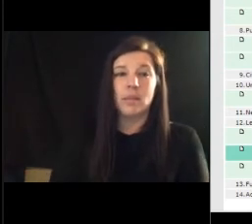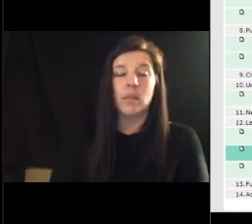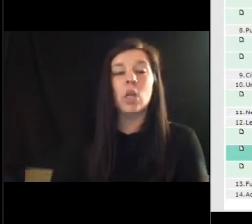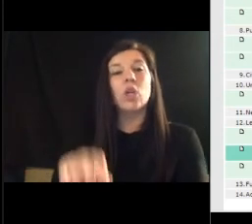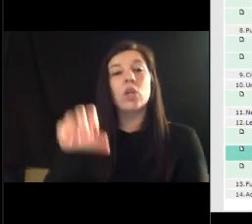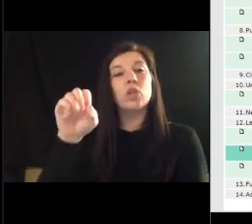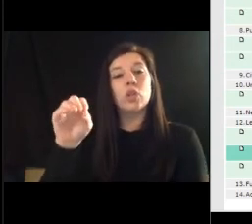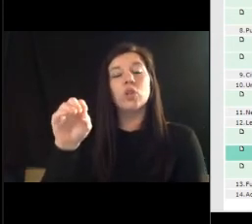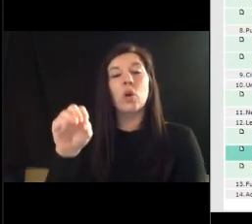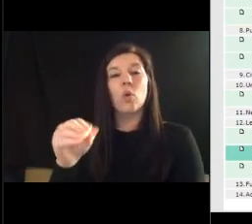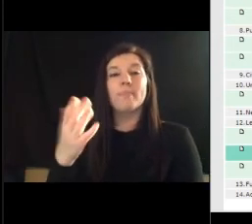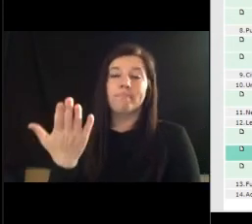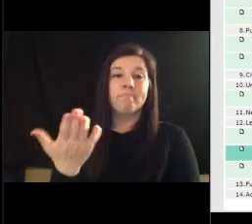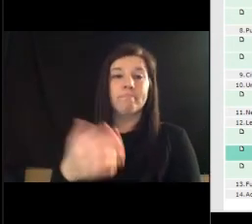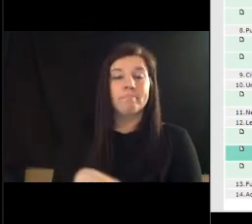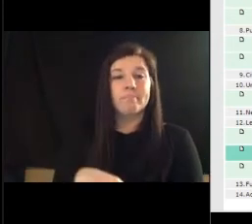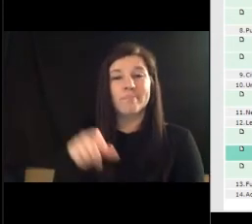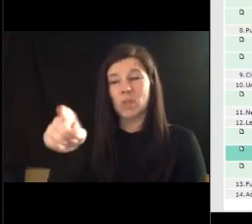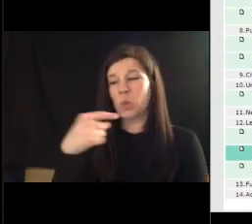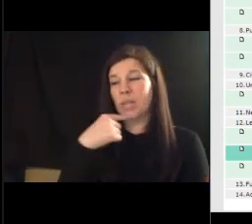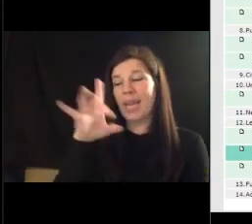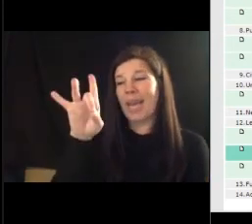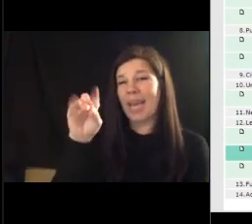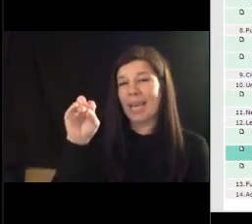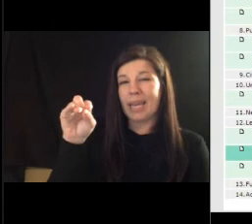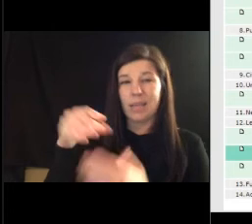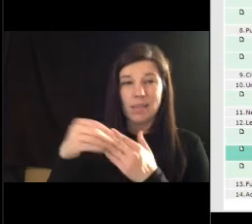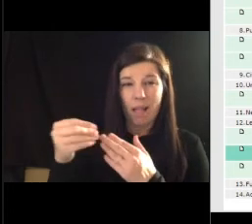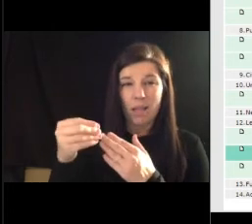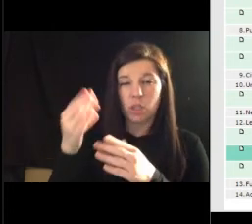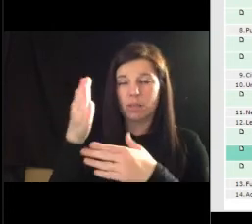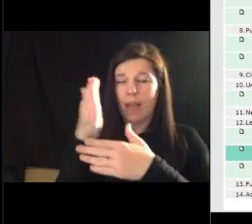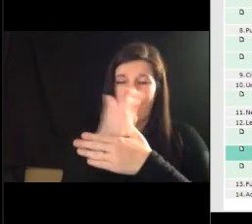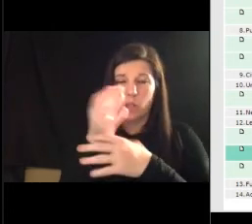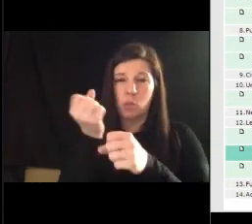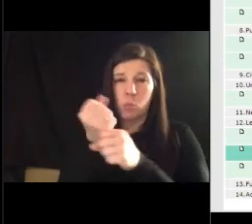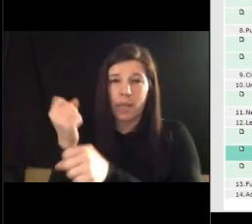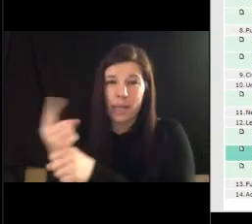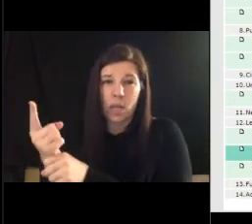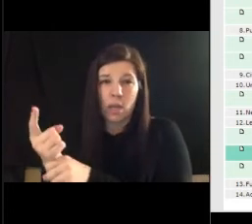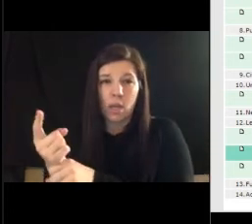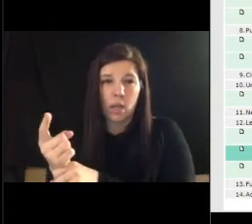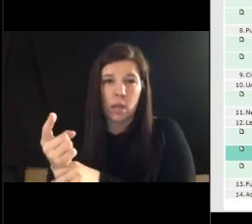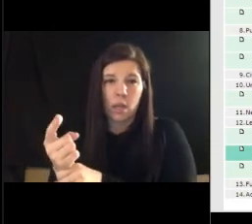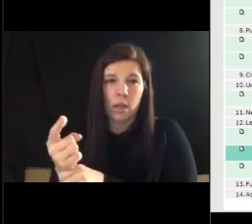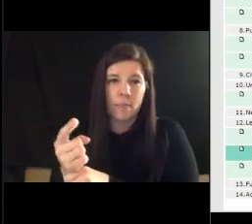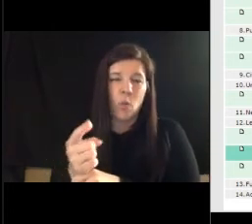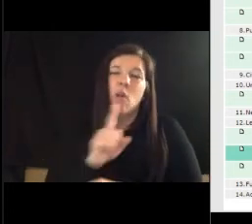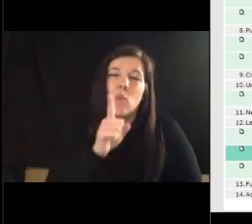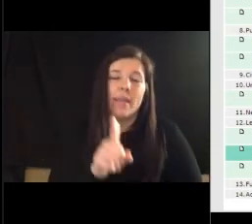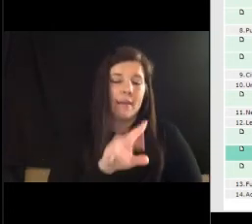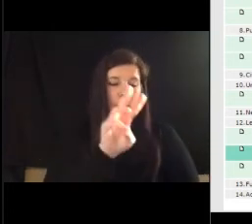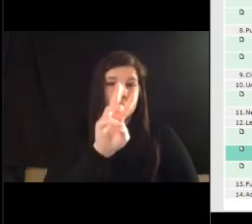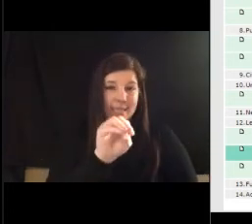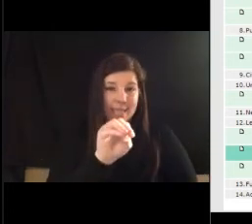fortunately you know we're talking about you said 80 dollars on average per year yes from 60 to 120 and we have properties